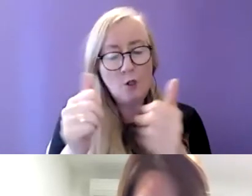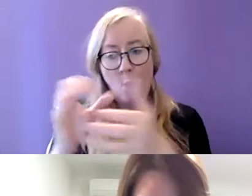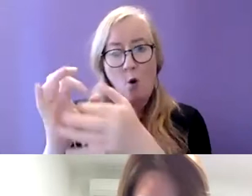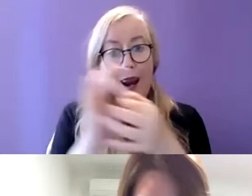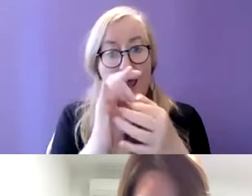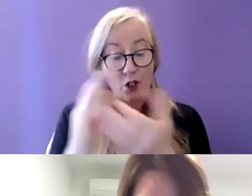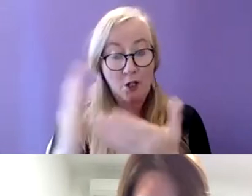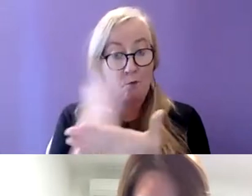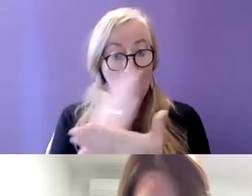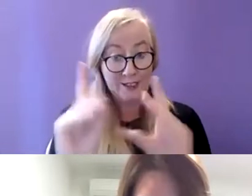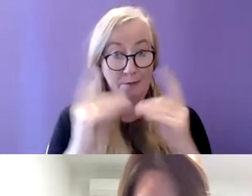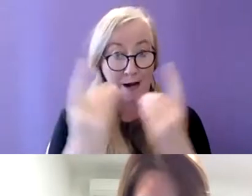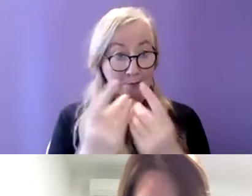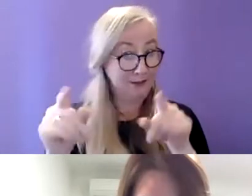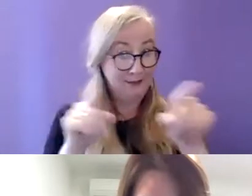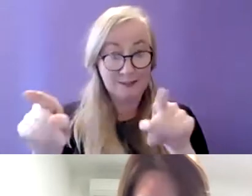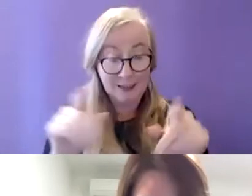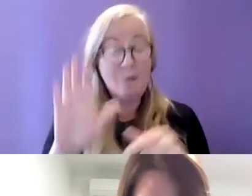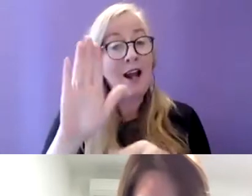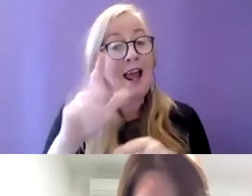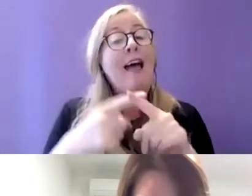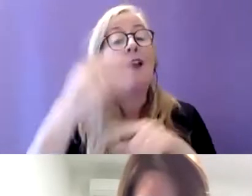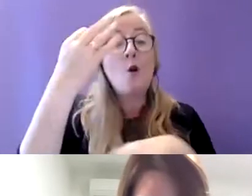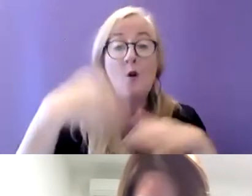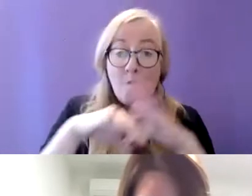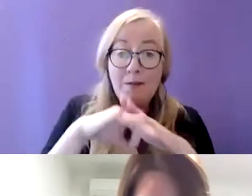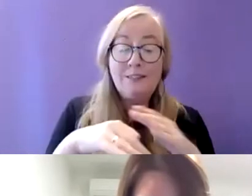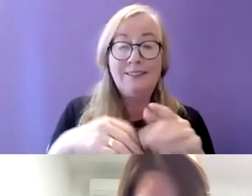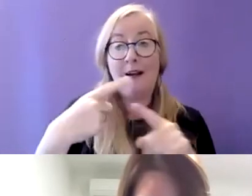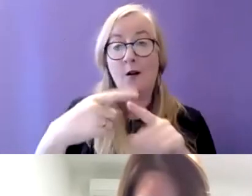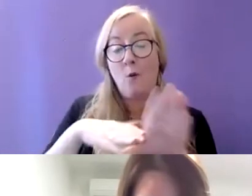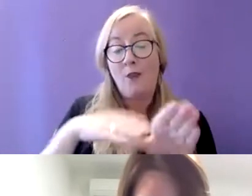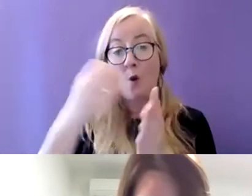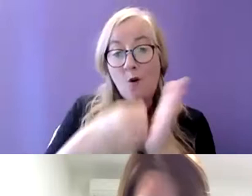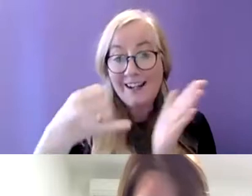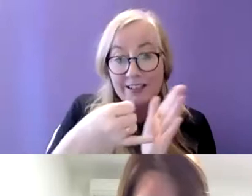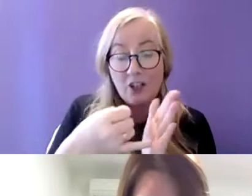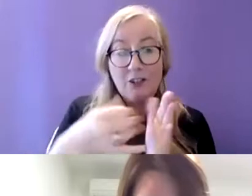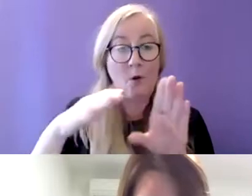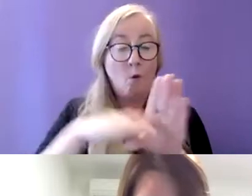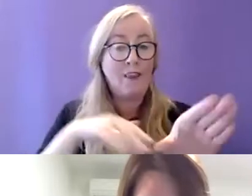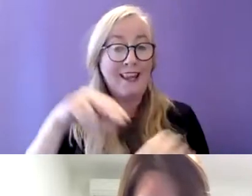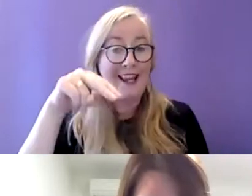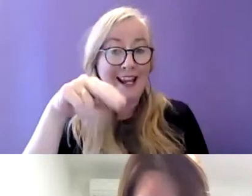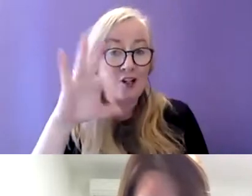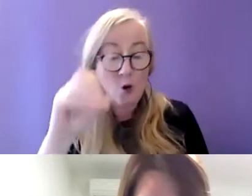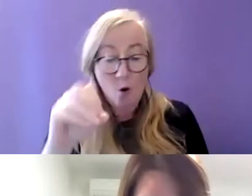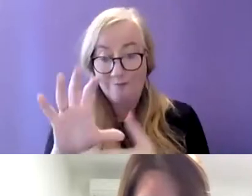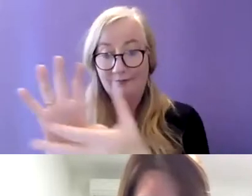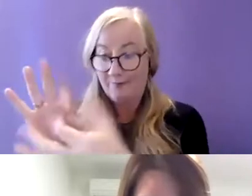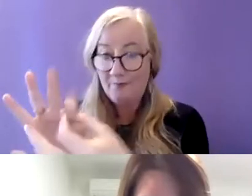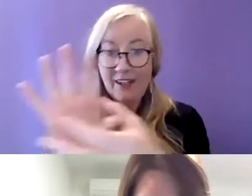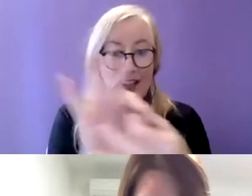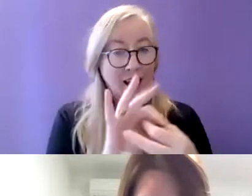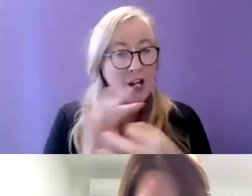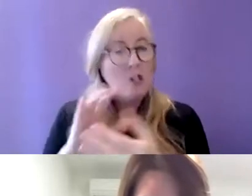and then between government departments and agencies and NGOs and others who have